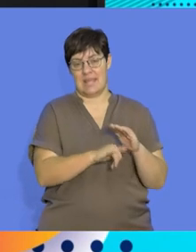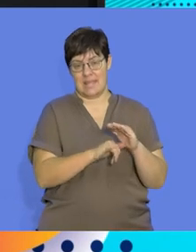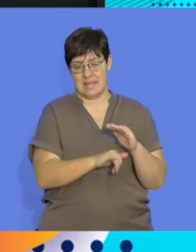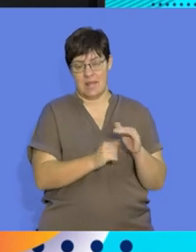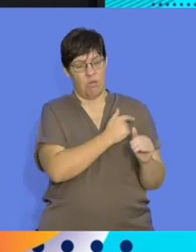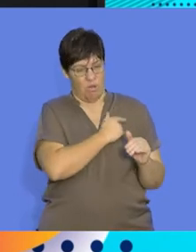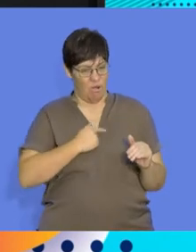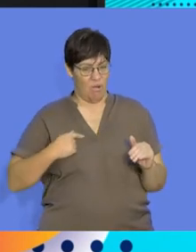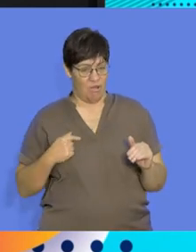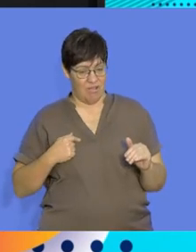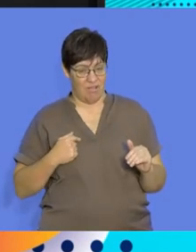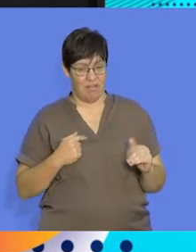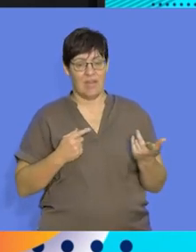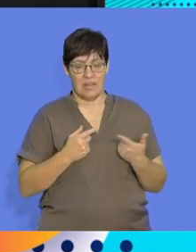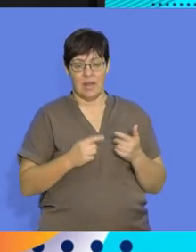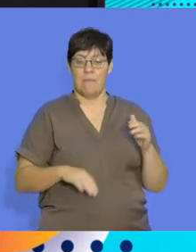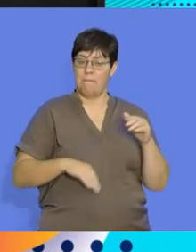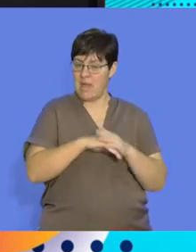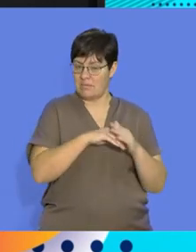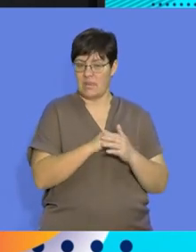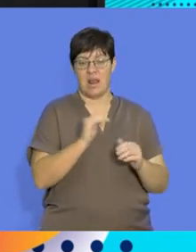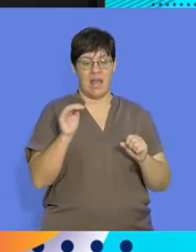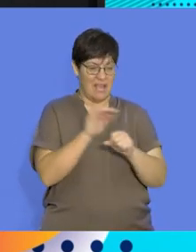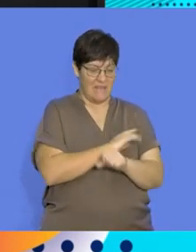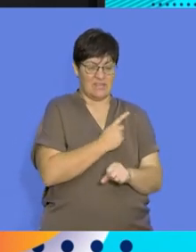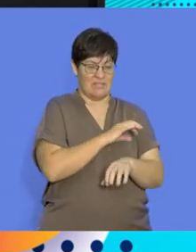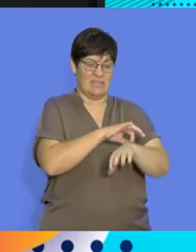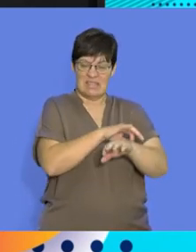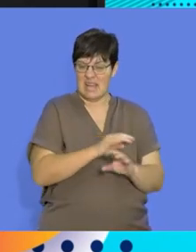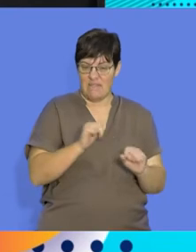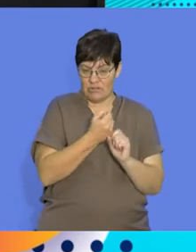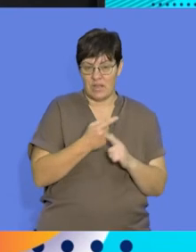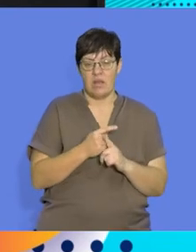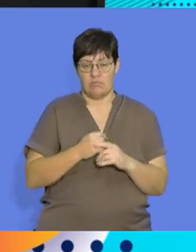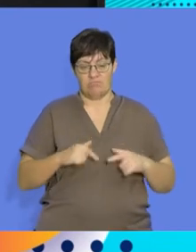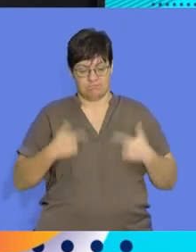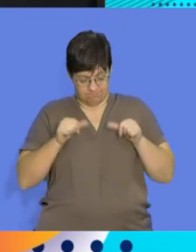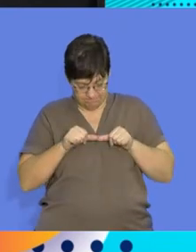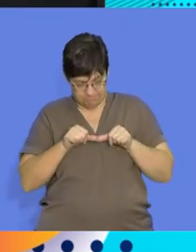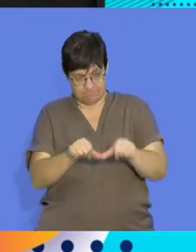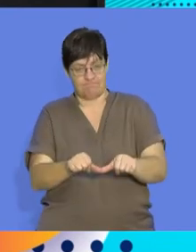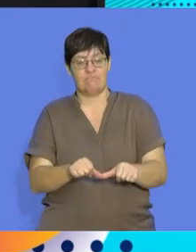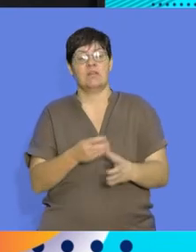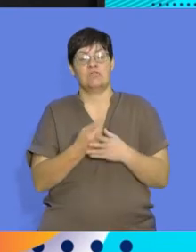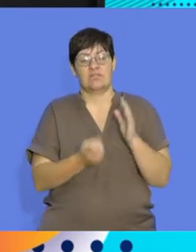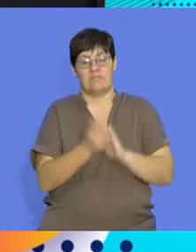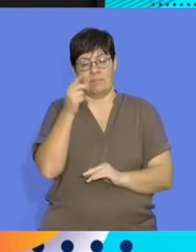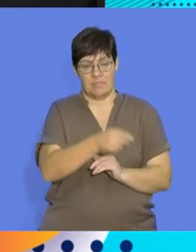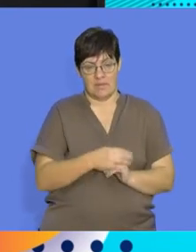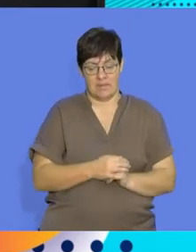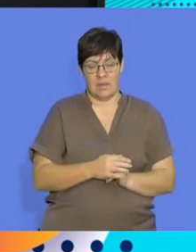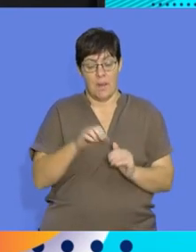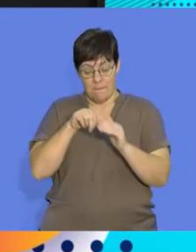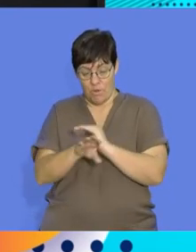young develop maximum in terms of their body covering and skin and the ability to survive once born. And so